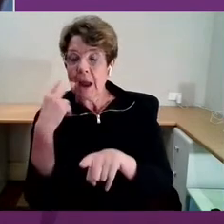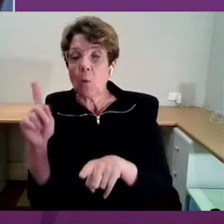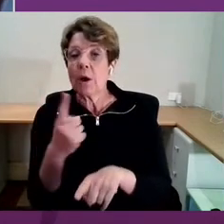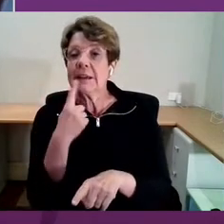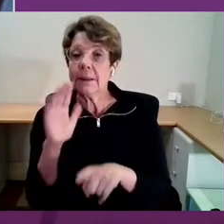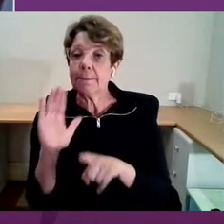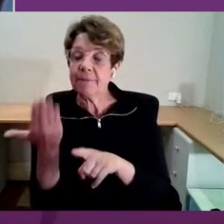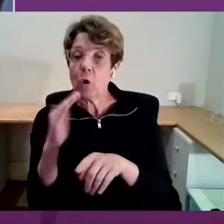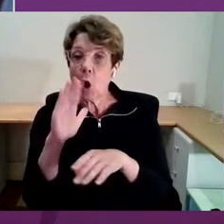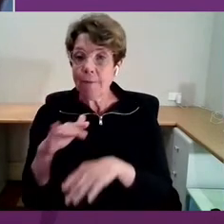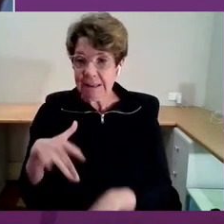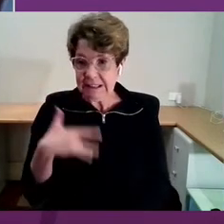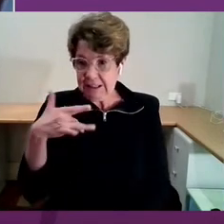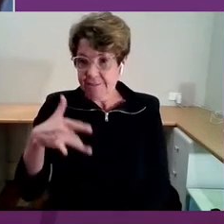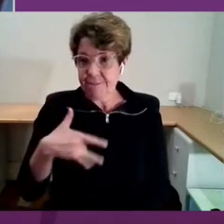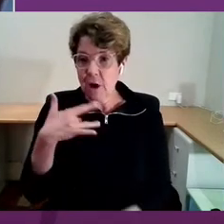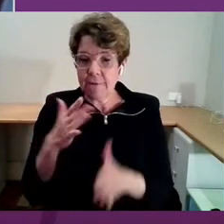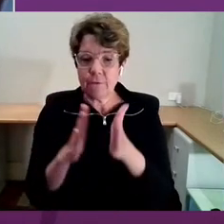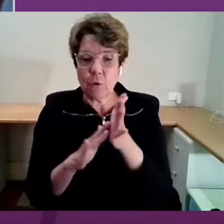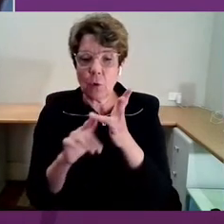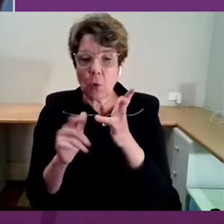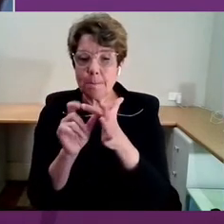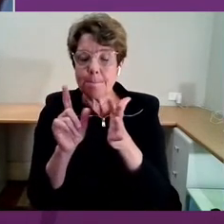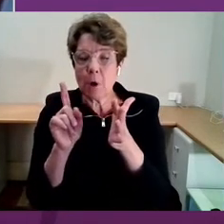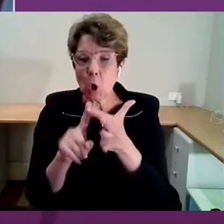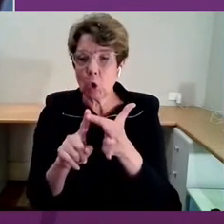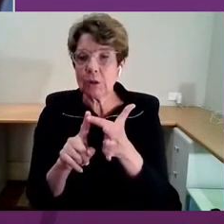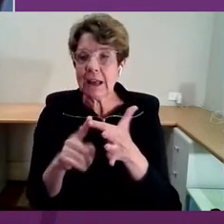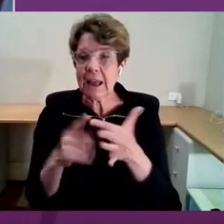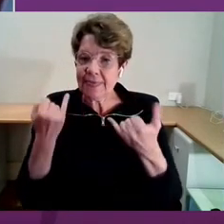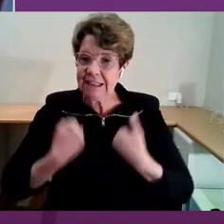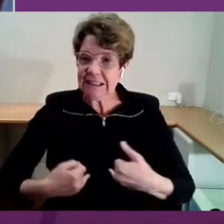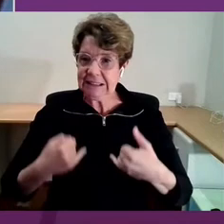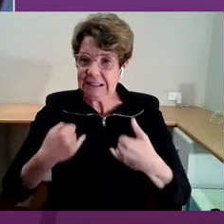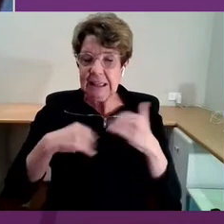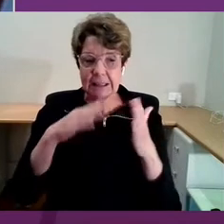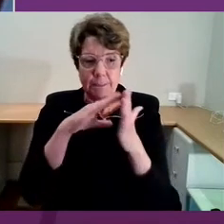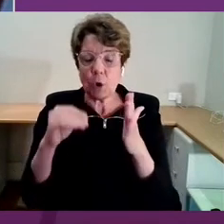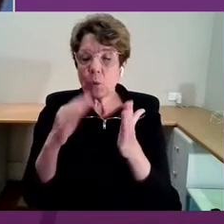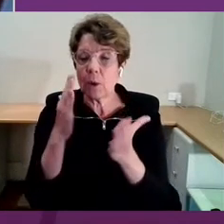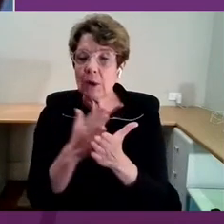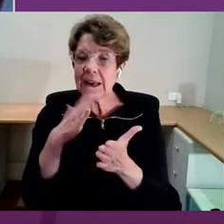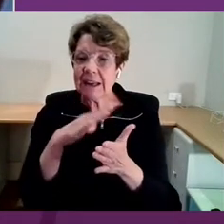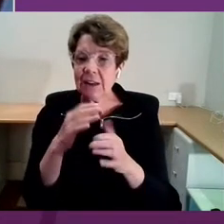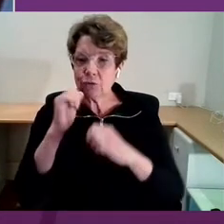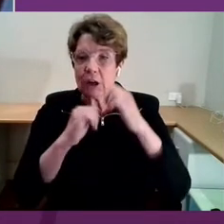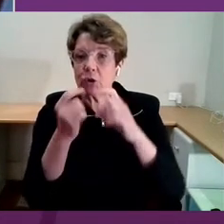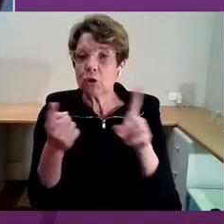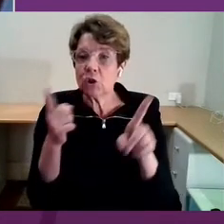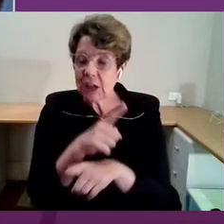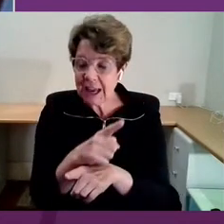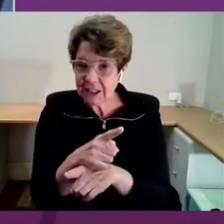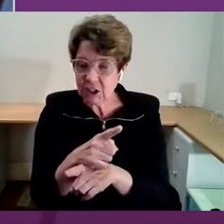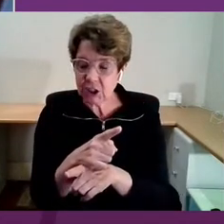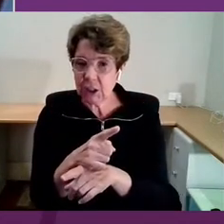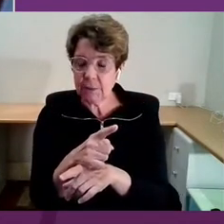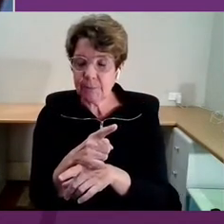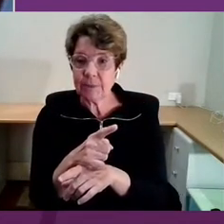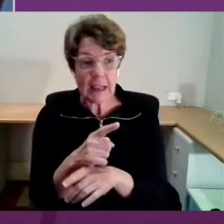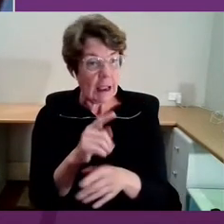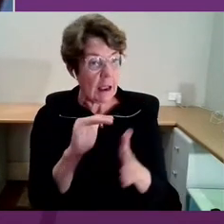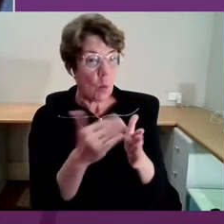mode and the disease model, we do need structural change. And we need to shift our attention from those